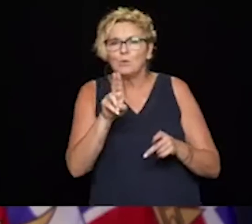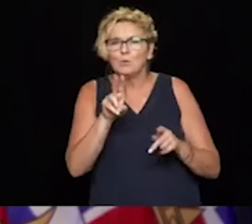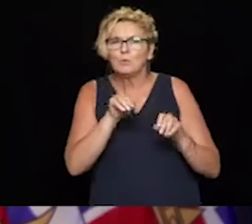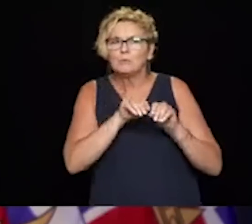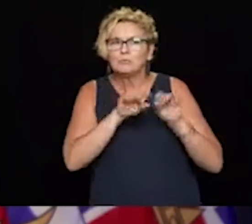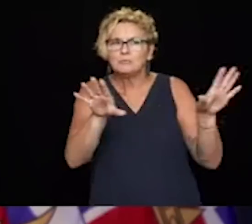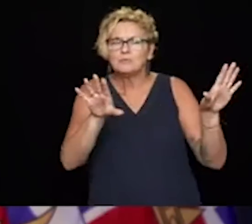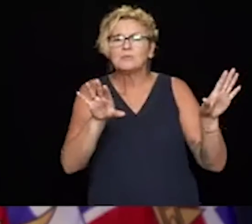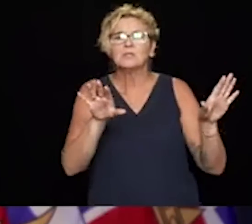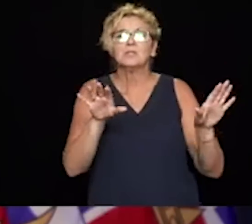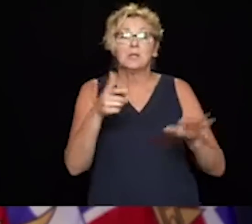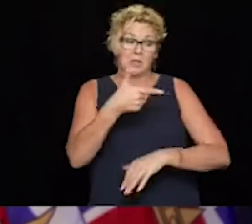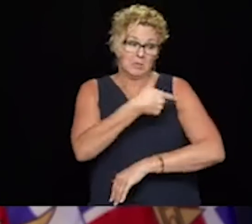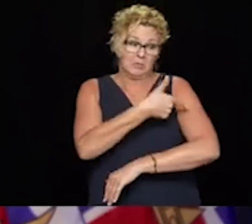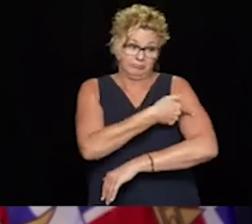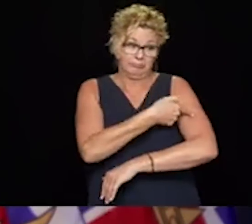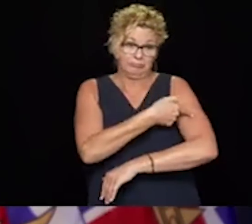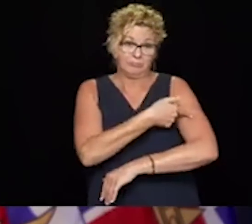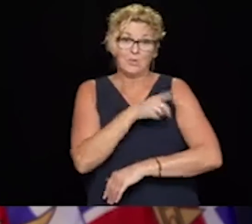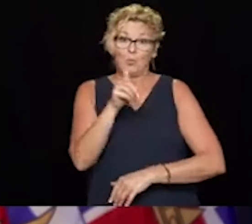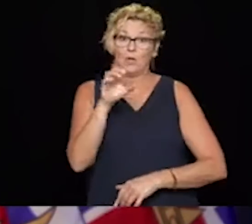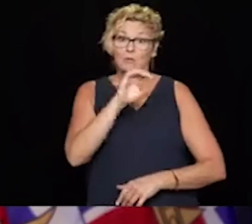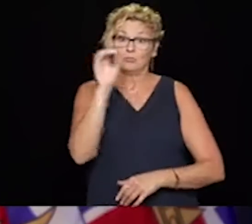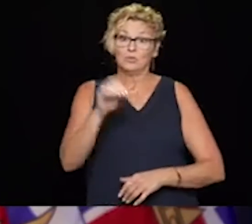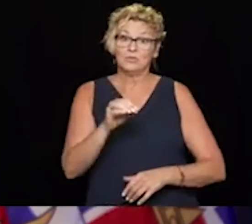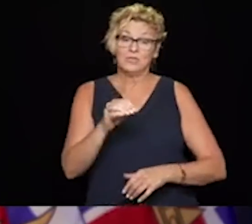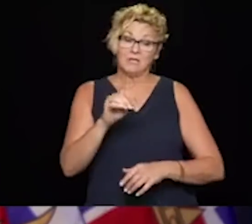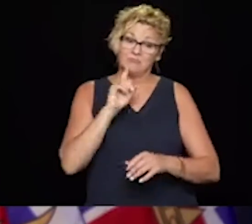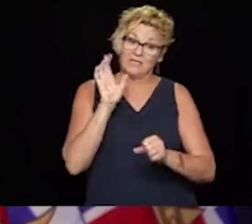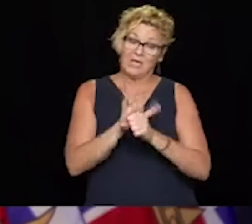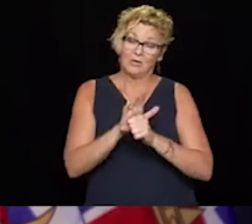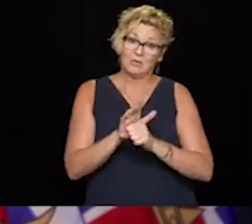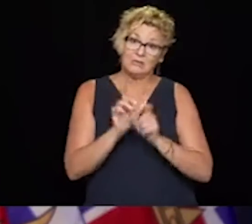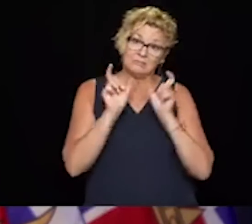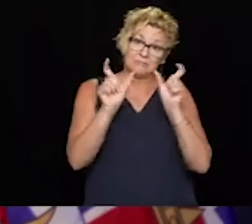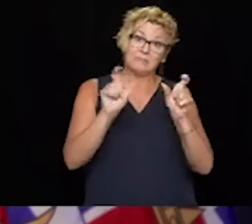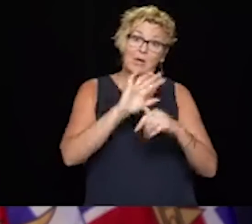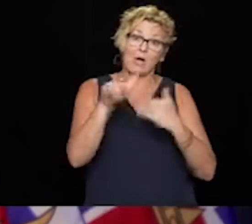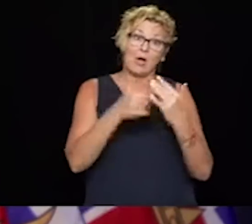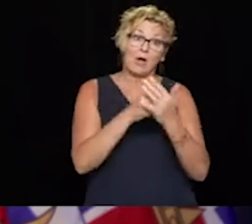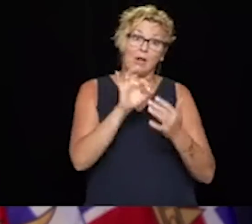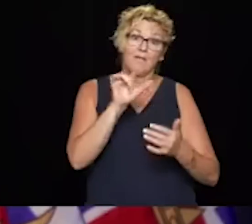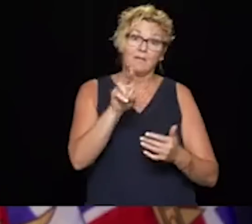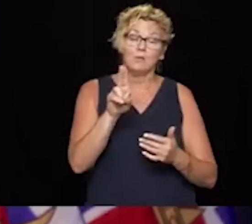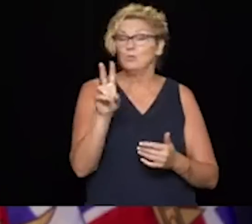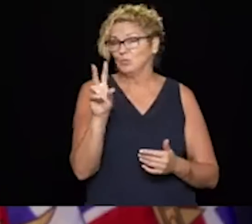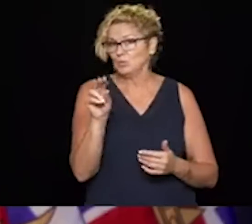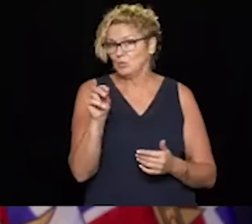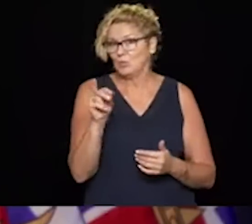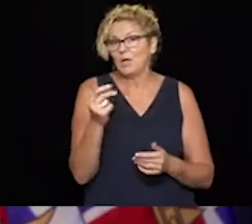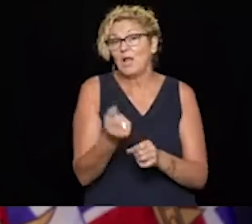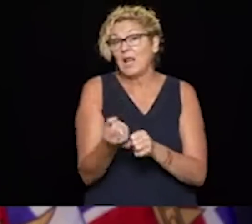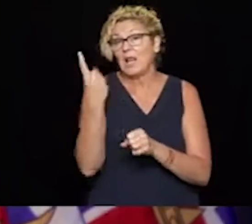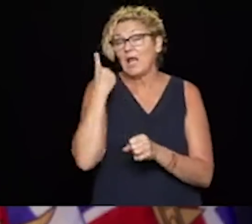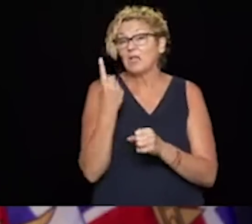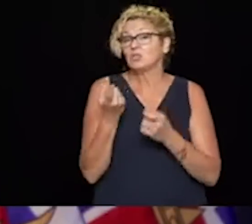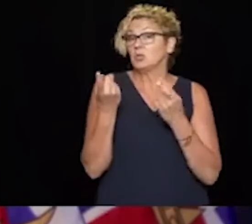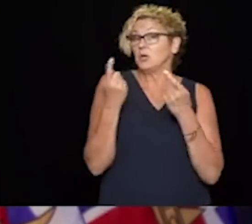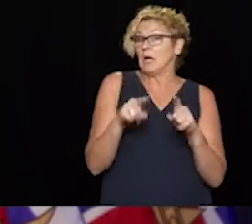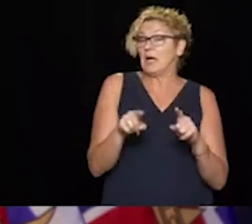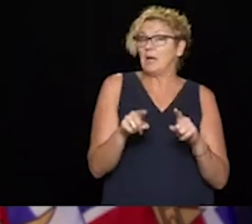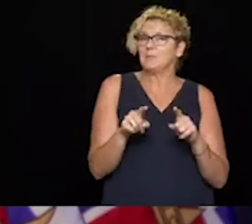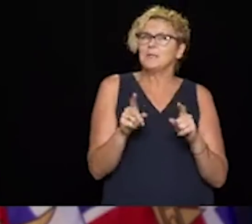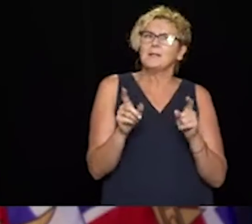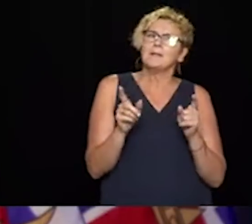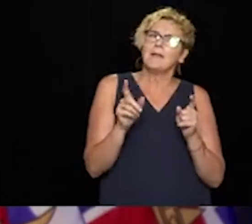a relatively mild influenza season, although we did have H3N1, or H3N2, I'm sorry, which is one of the ones